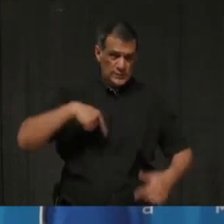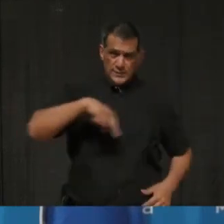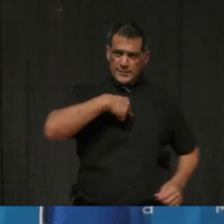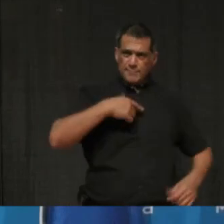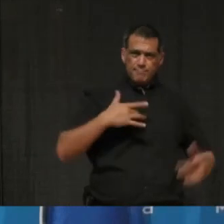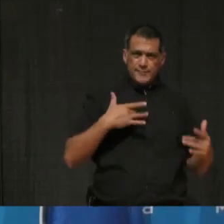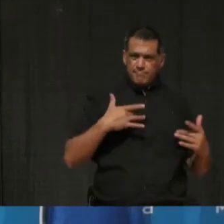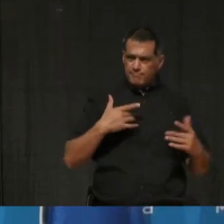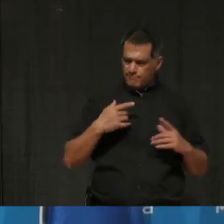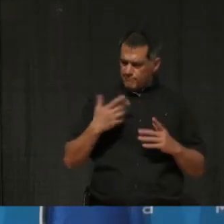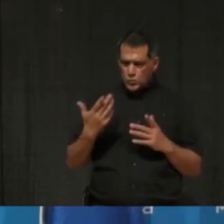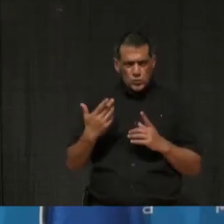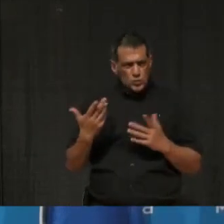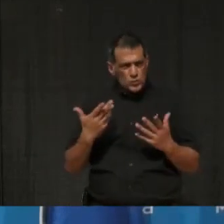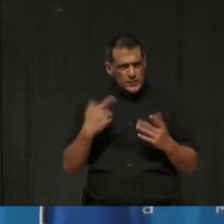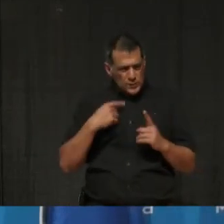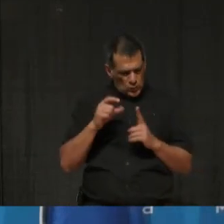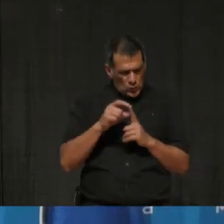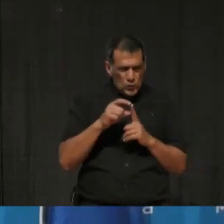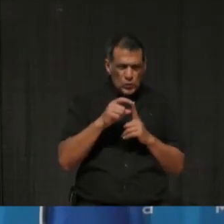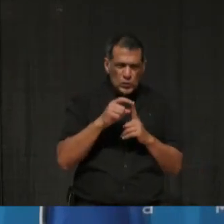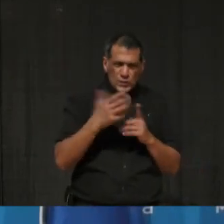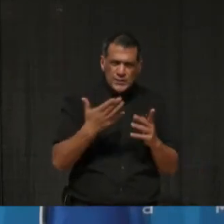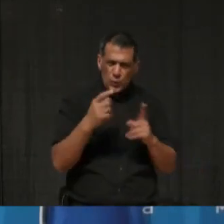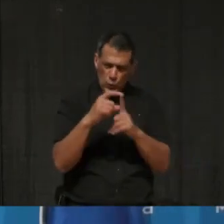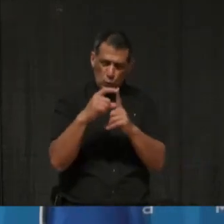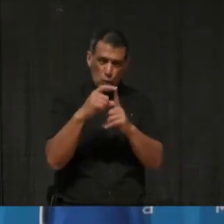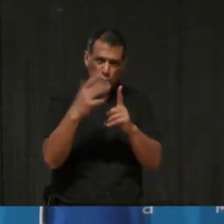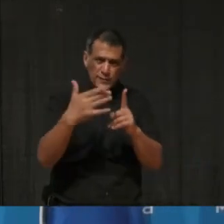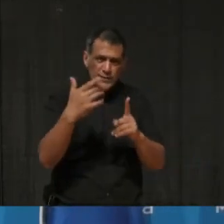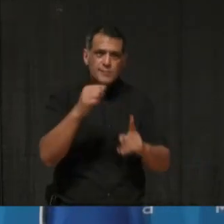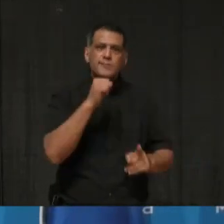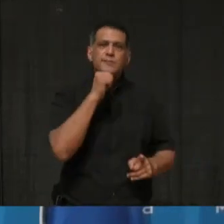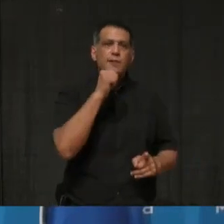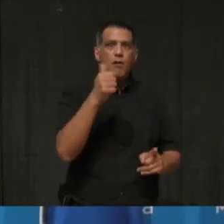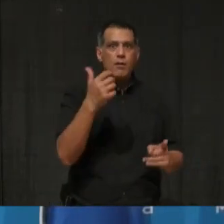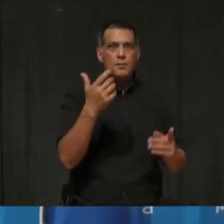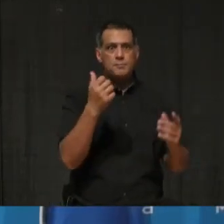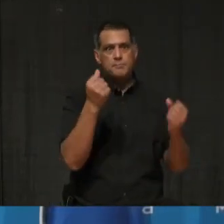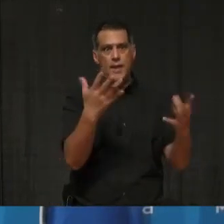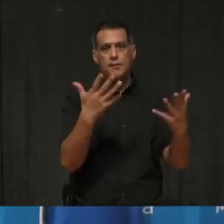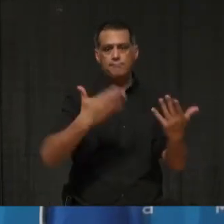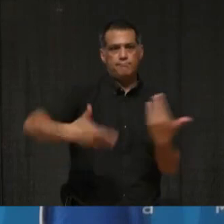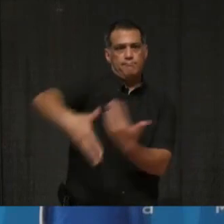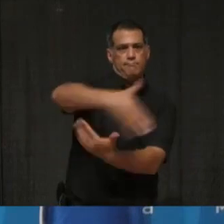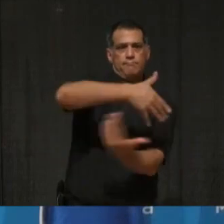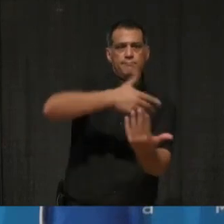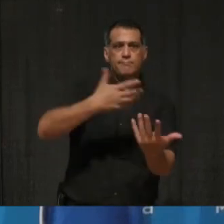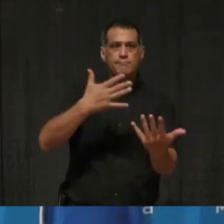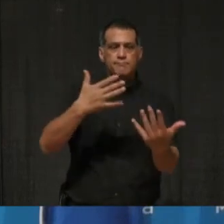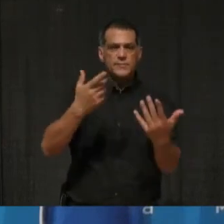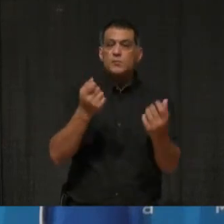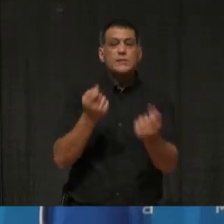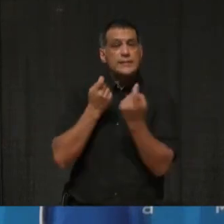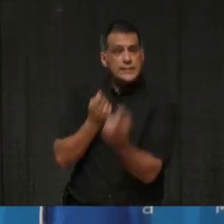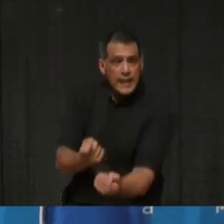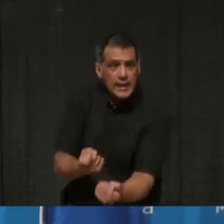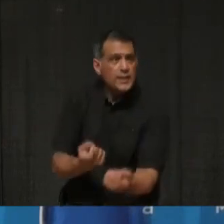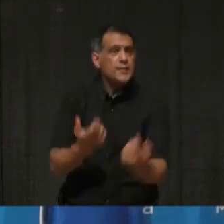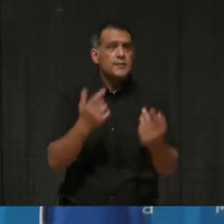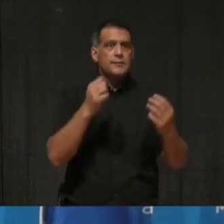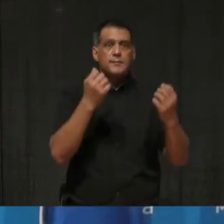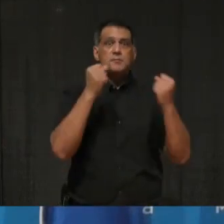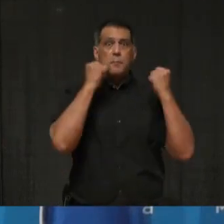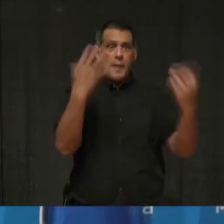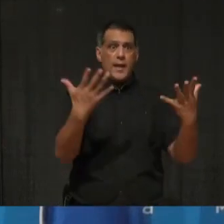what's the word, not high, high amount of pedestrian traffic, a congestion at the toboggan hills and the rinks other than in the lineup.